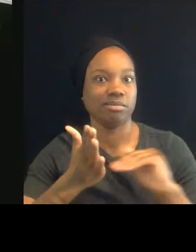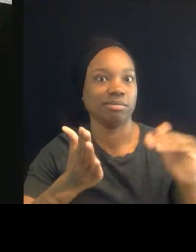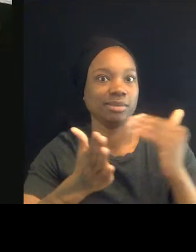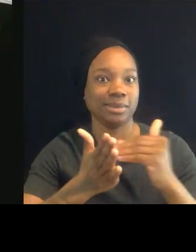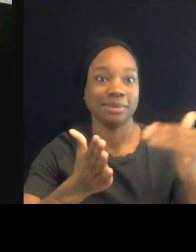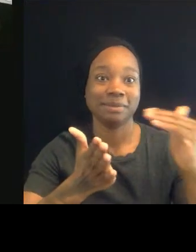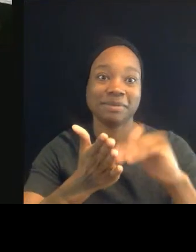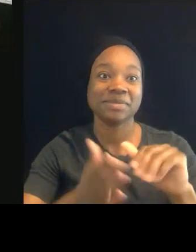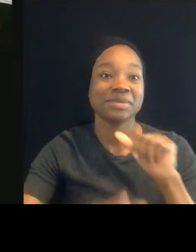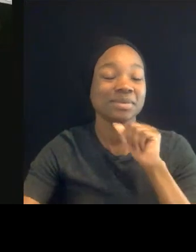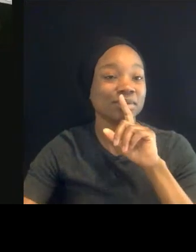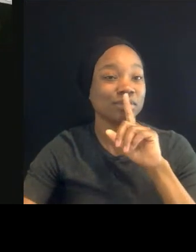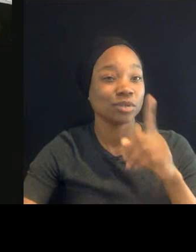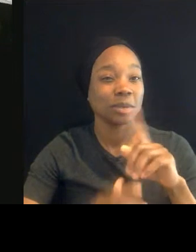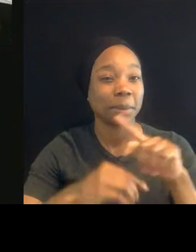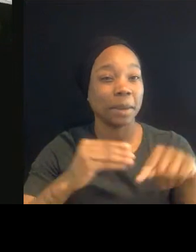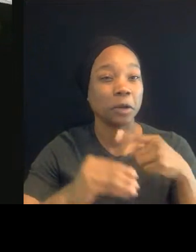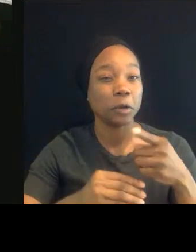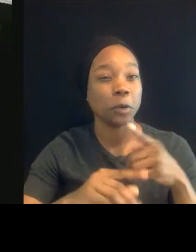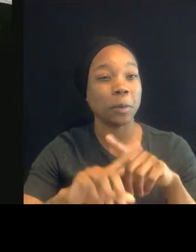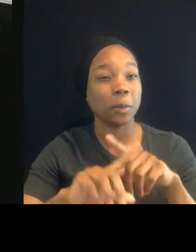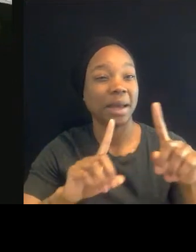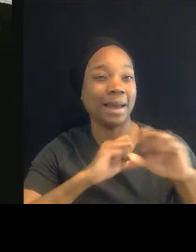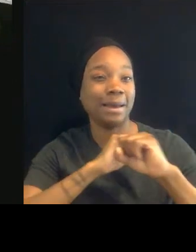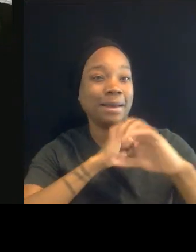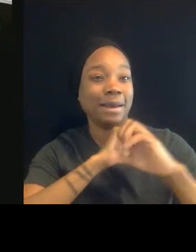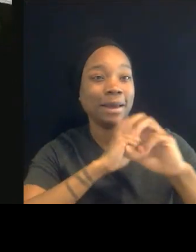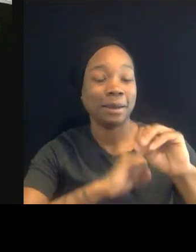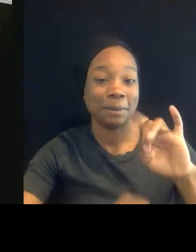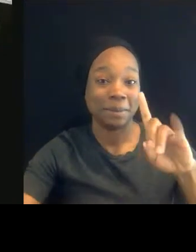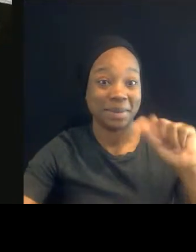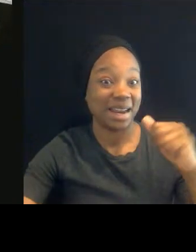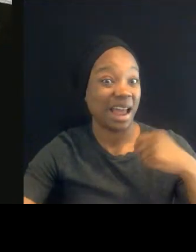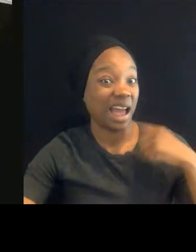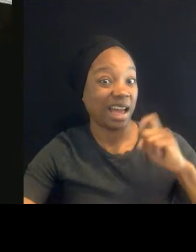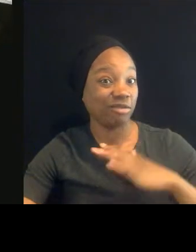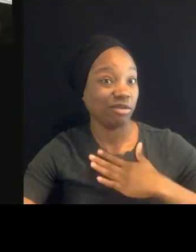being in the media, I have to confess that there were times when I couldn't watch anymore.